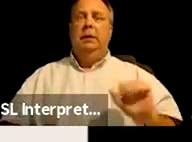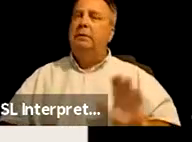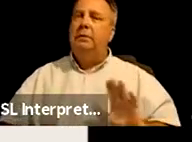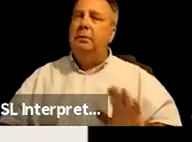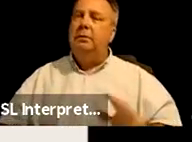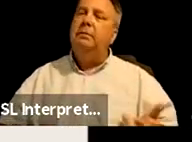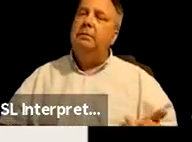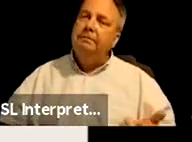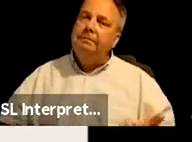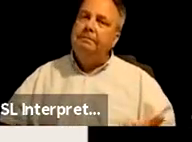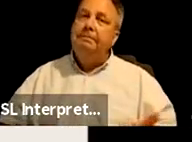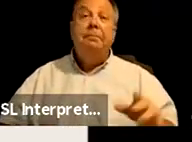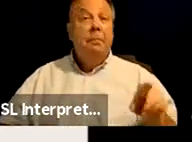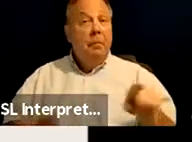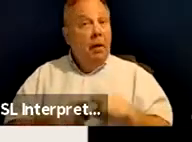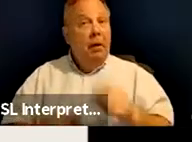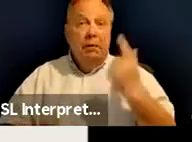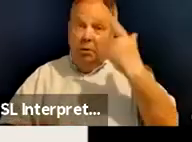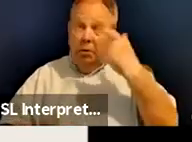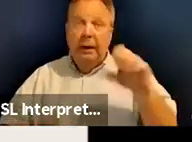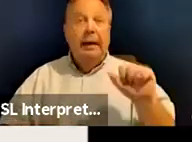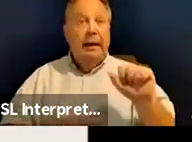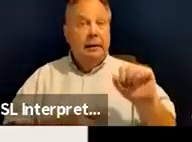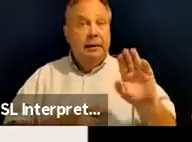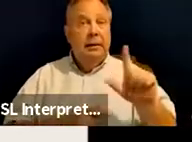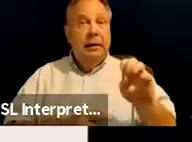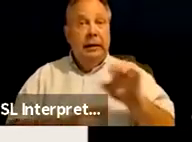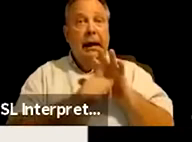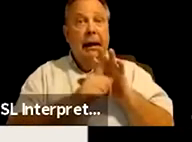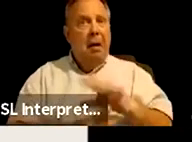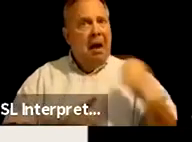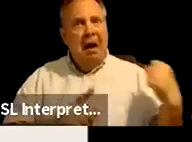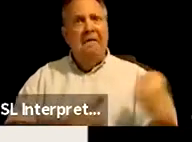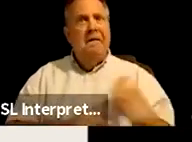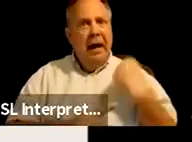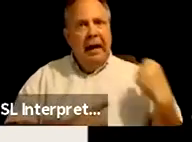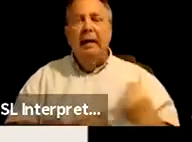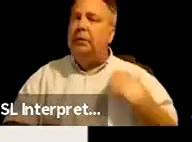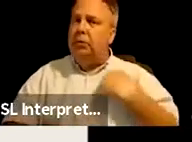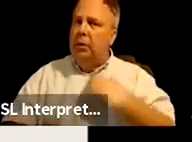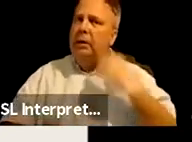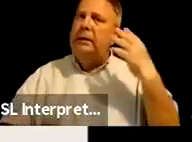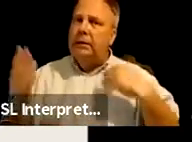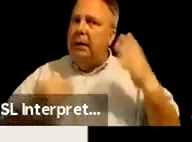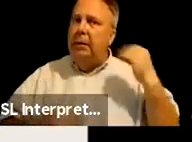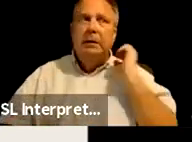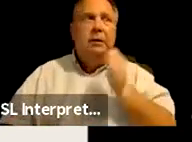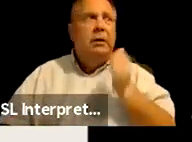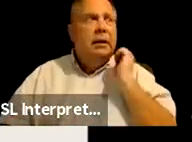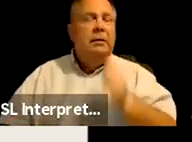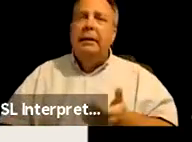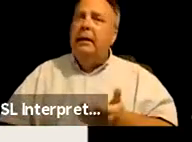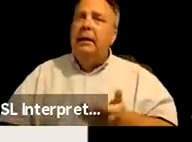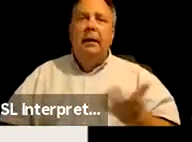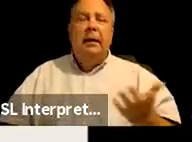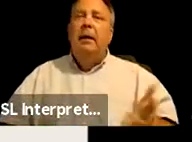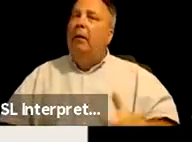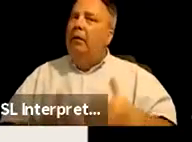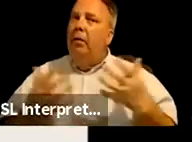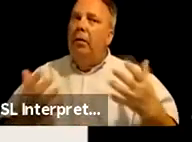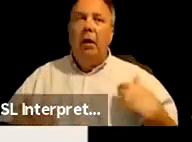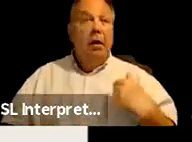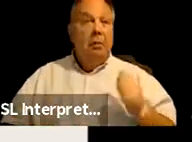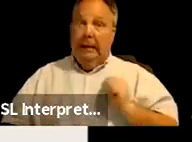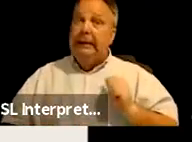Um, also because of ableism and the violence that we experience on a daily basis, there are a lot of us,